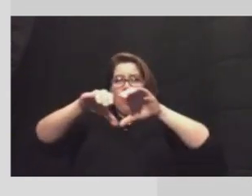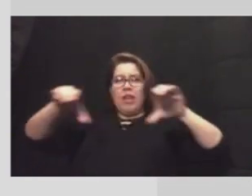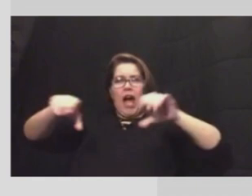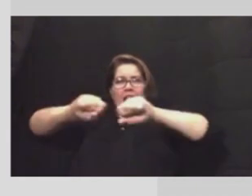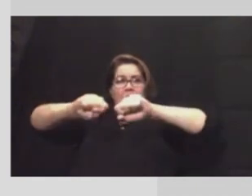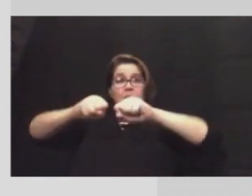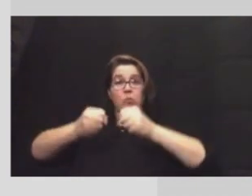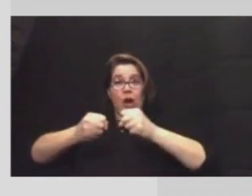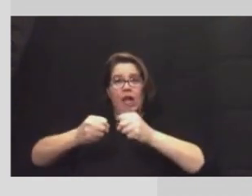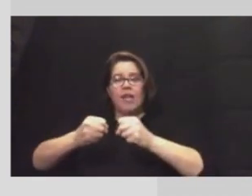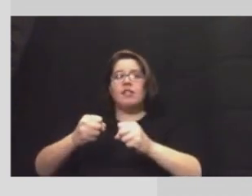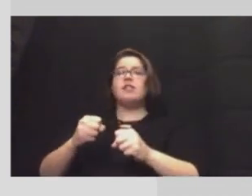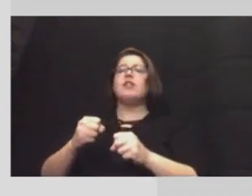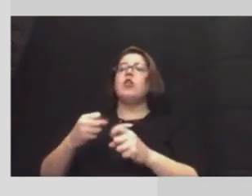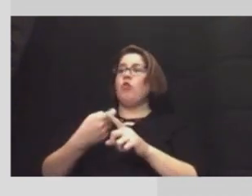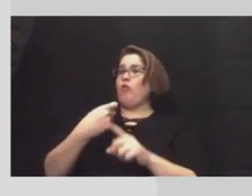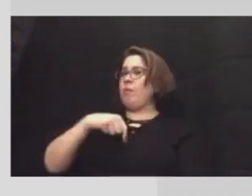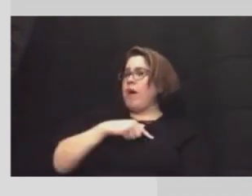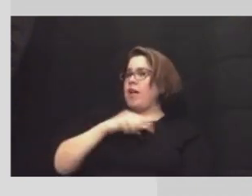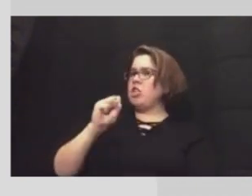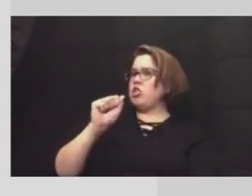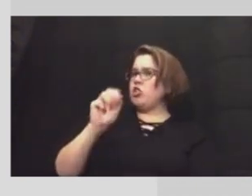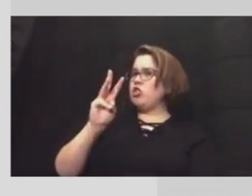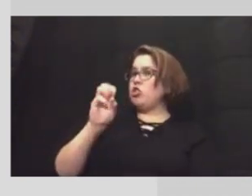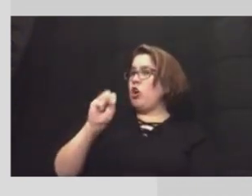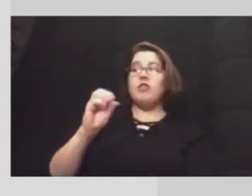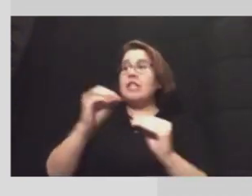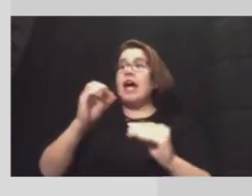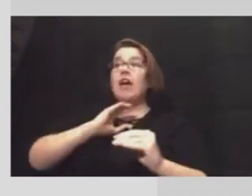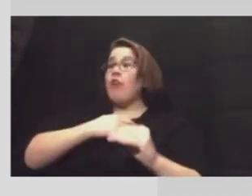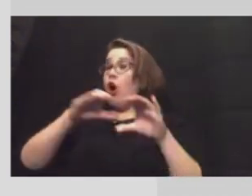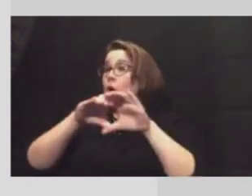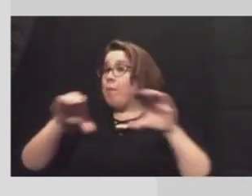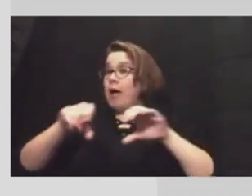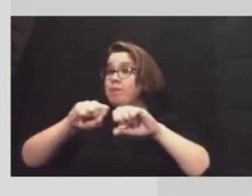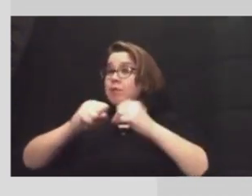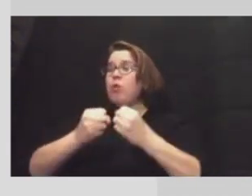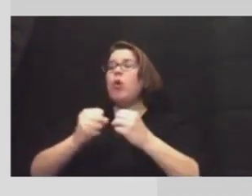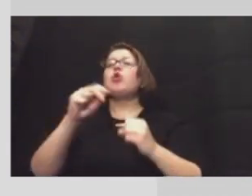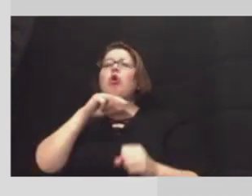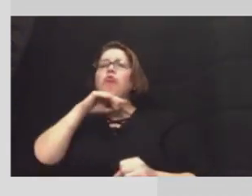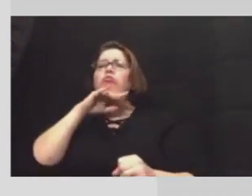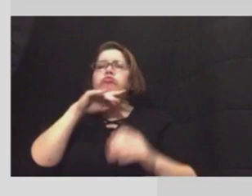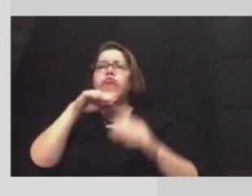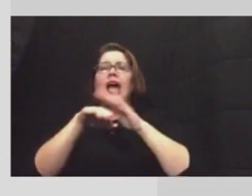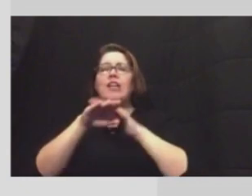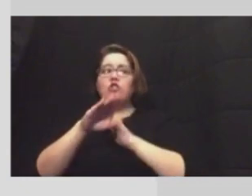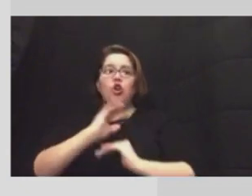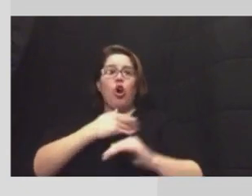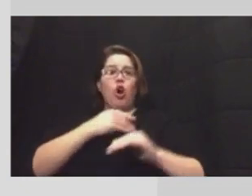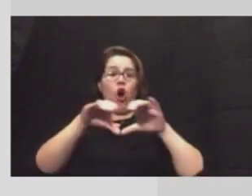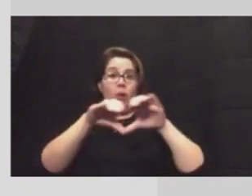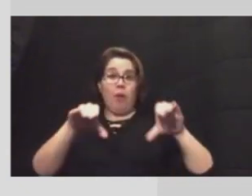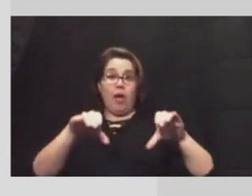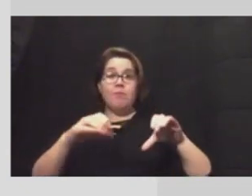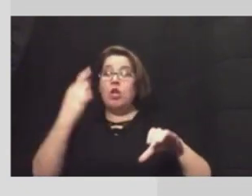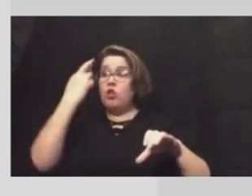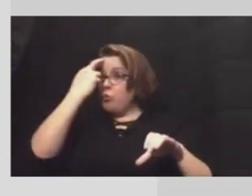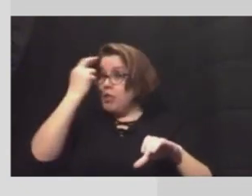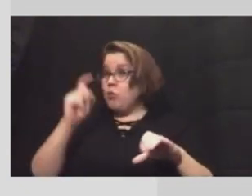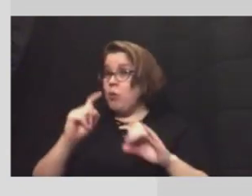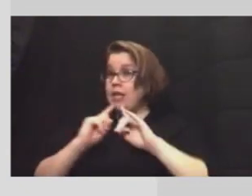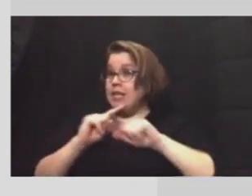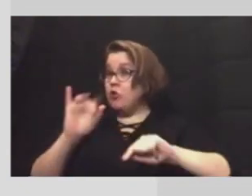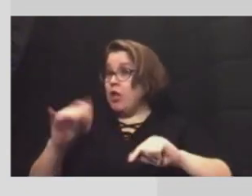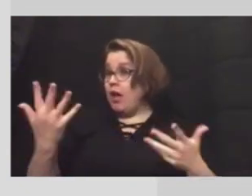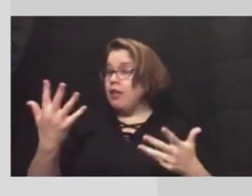on saw's part none of our lines broke so no contaminants got into them the reason we had to issue a boil water notice is